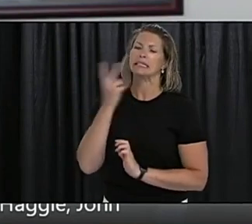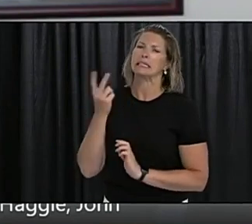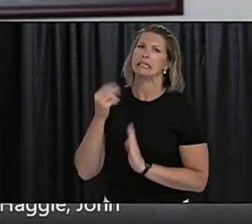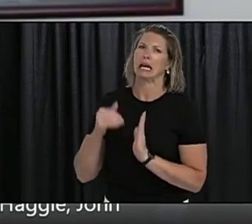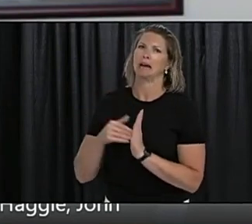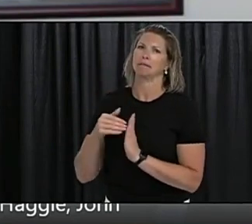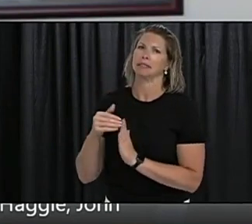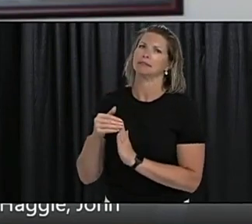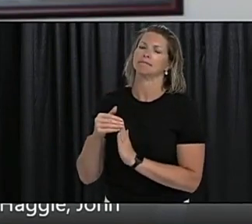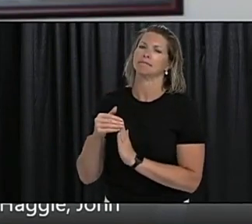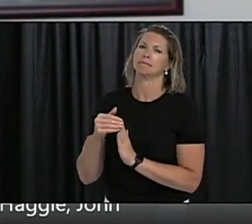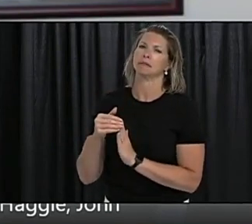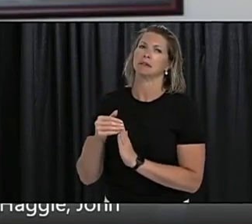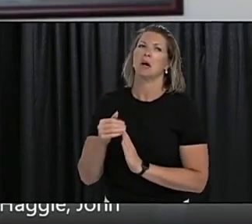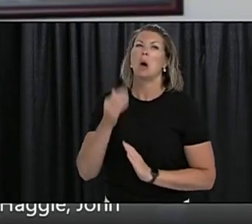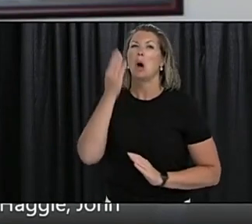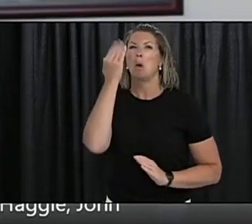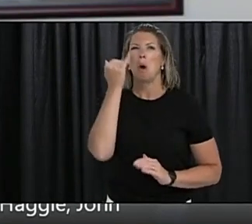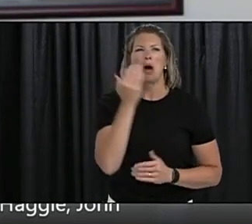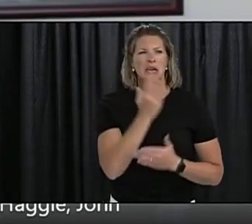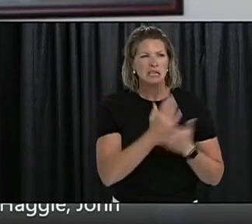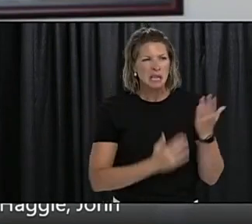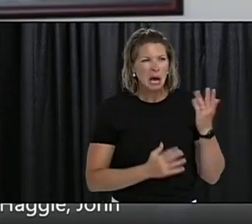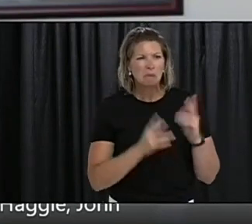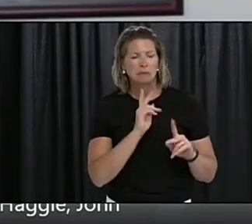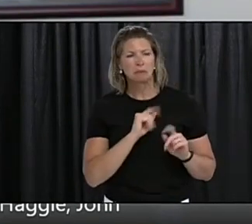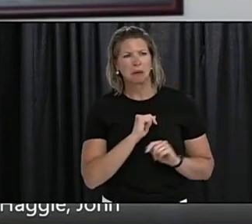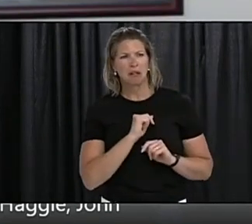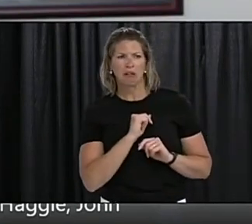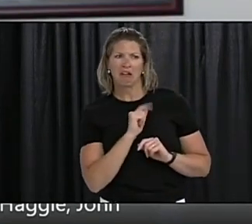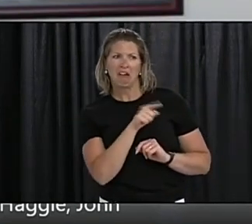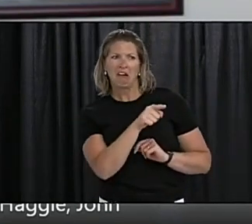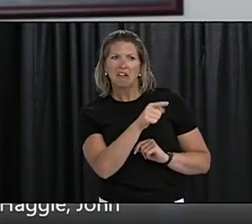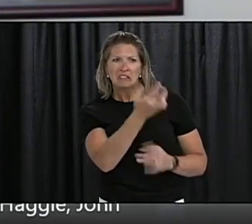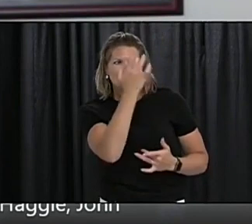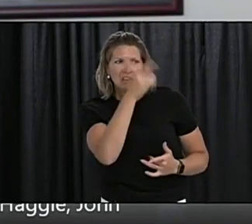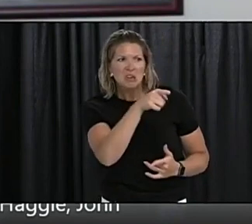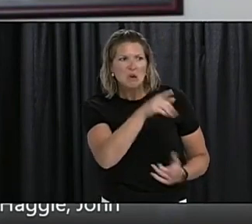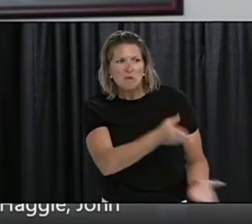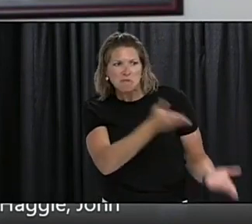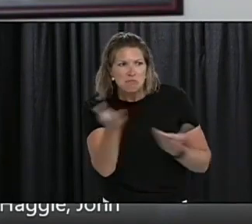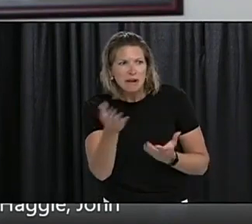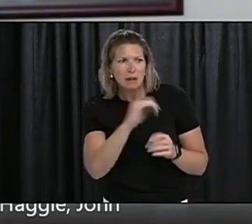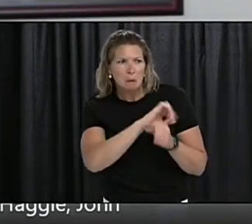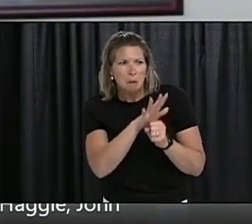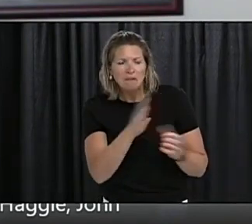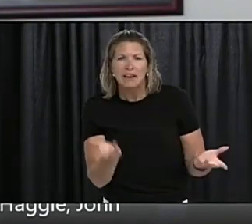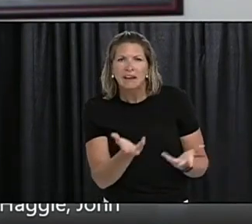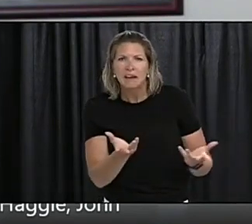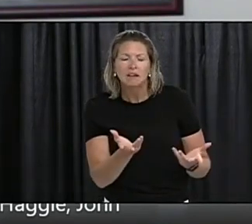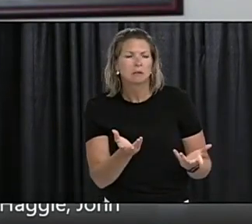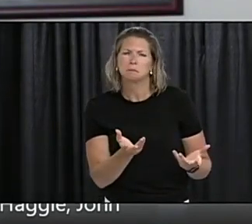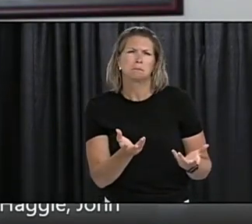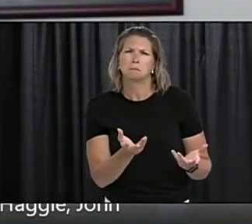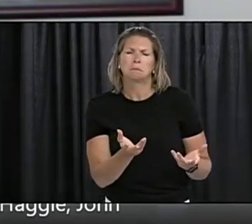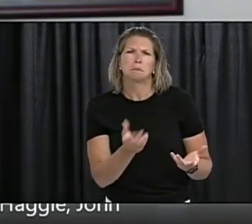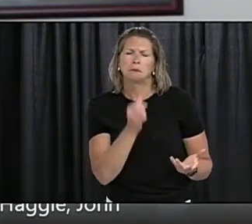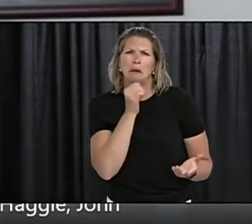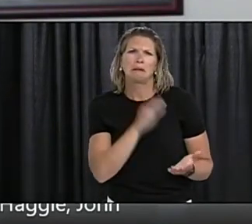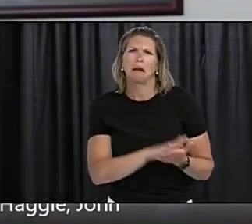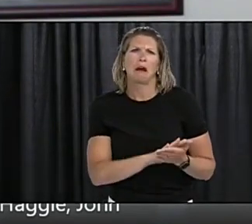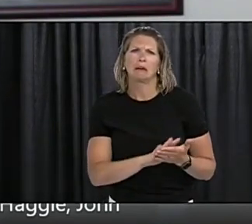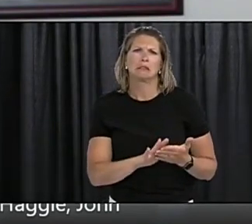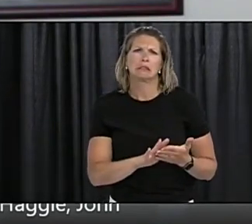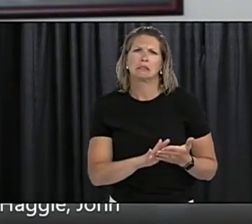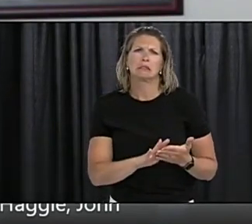where there was a backlash against some of the harsh and really rather nasty and unpleasant comments that didn't need to be made